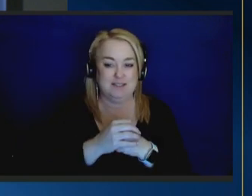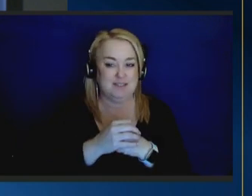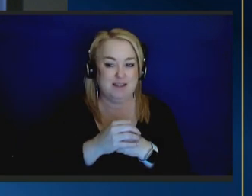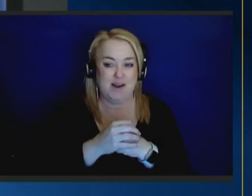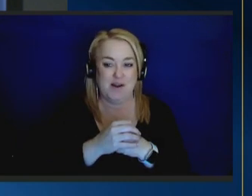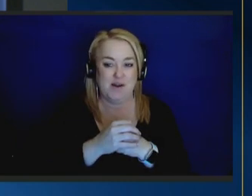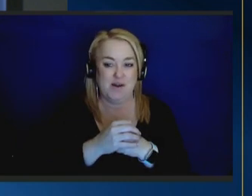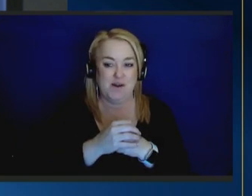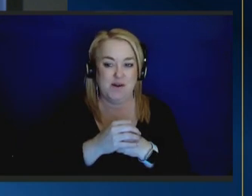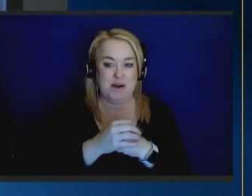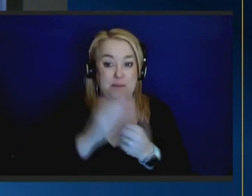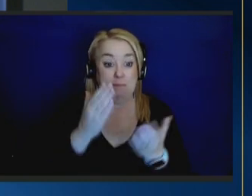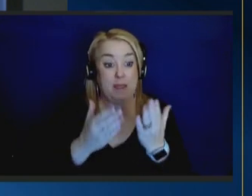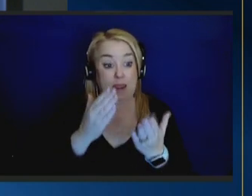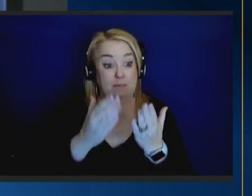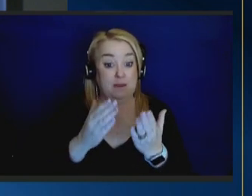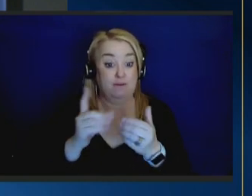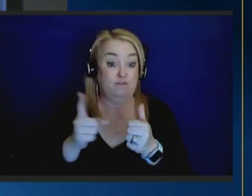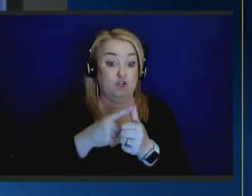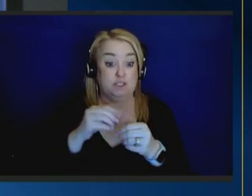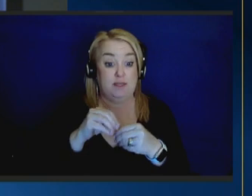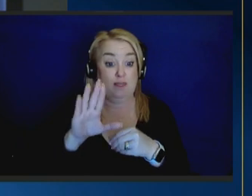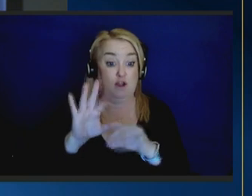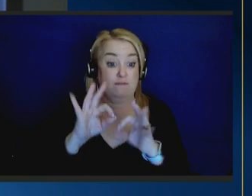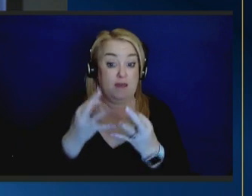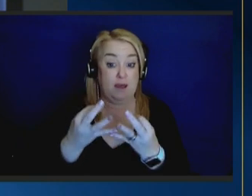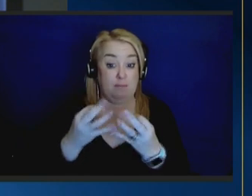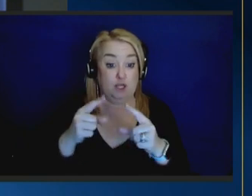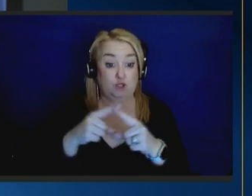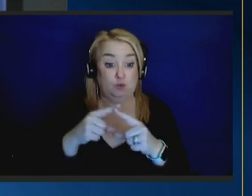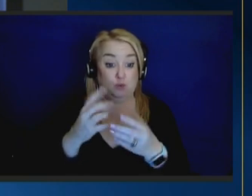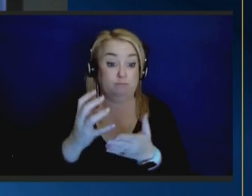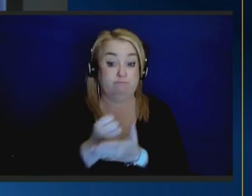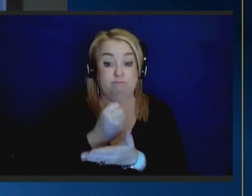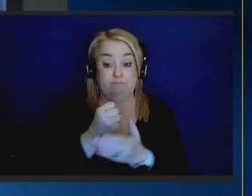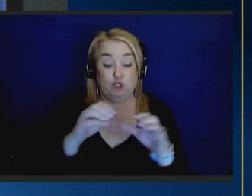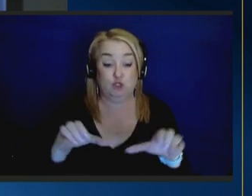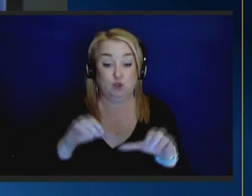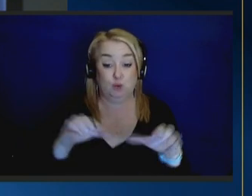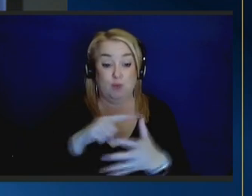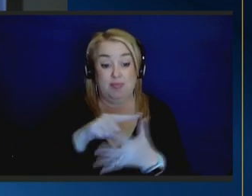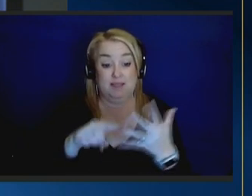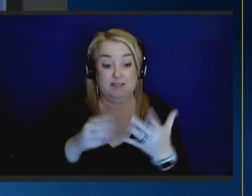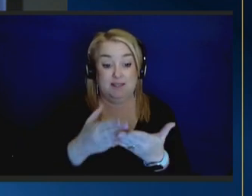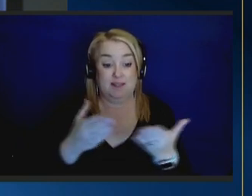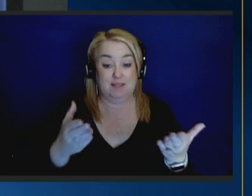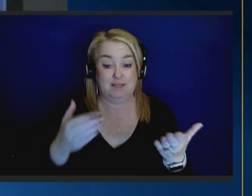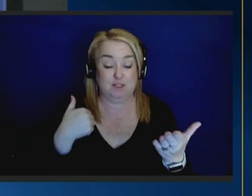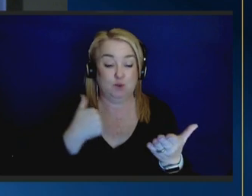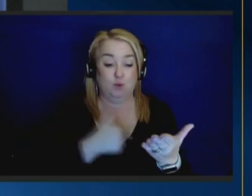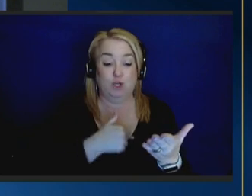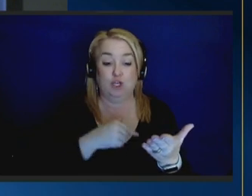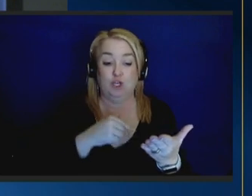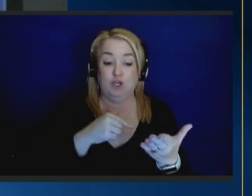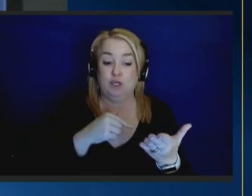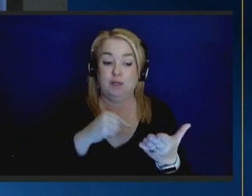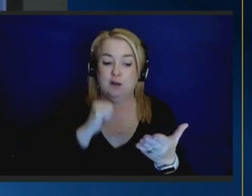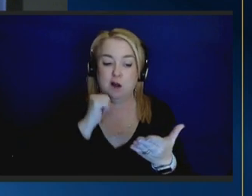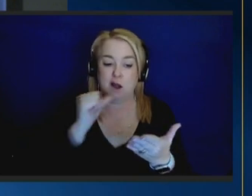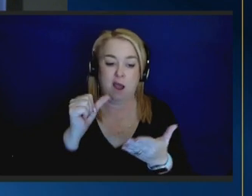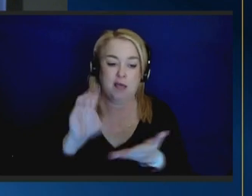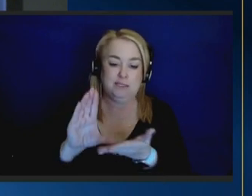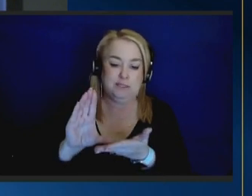who may be the first in their family to get to do these kinds of things and we should not diminish that a